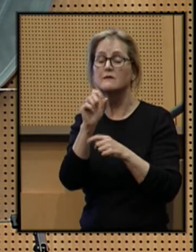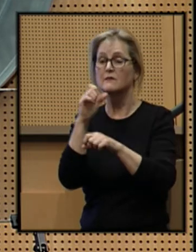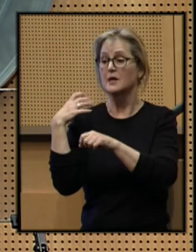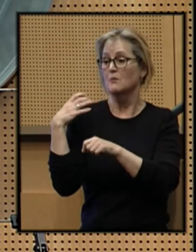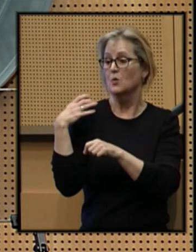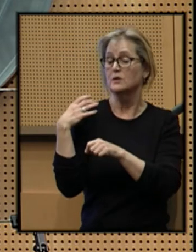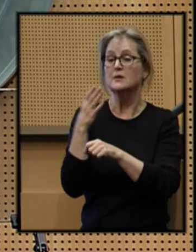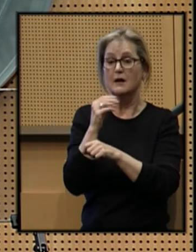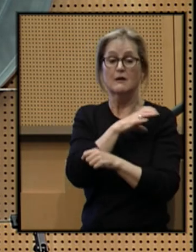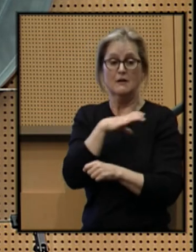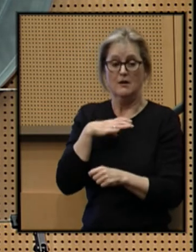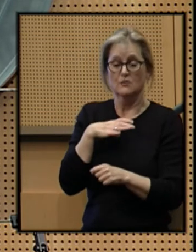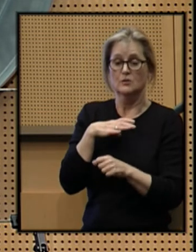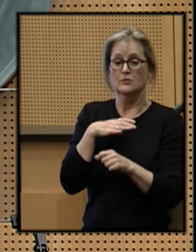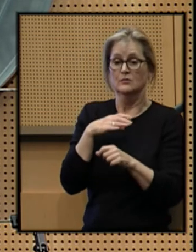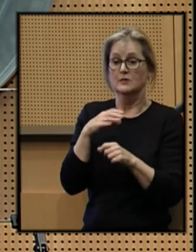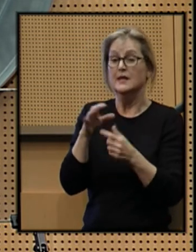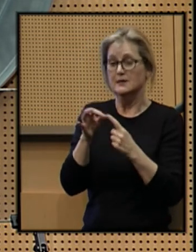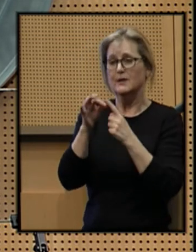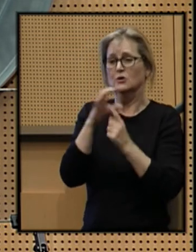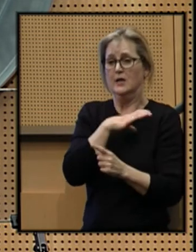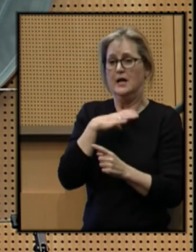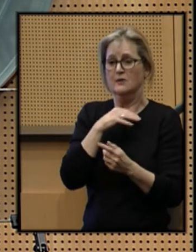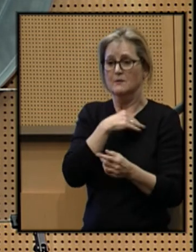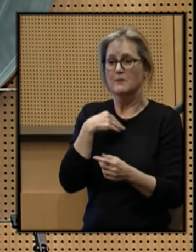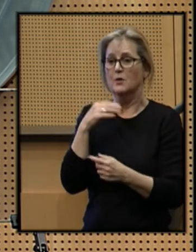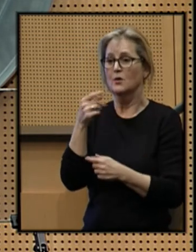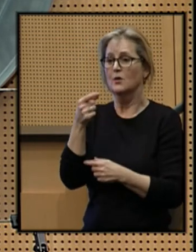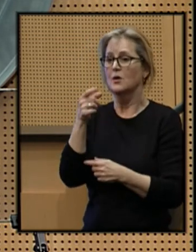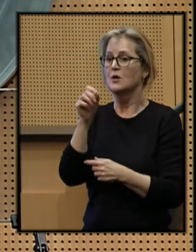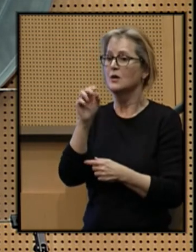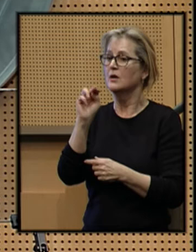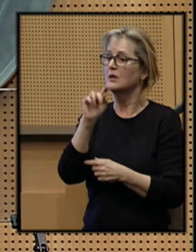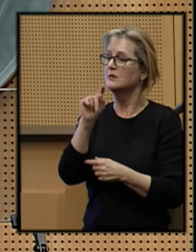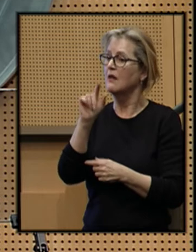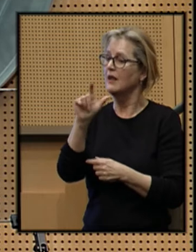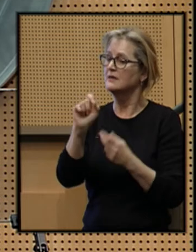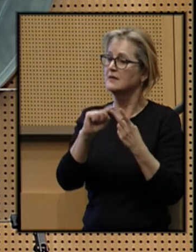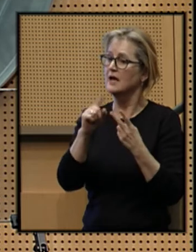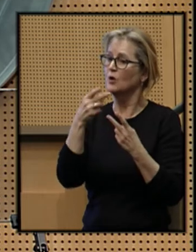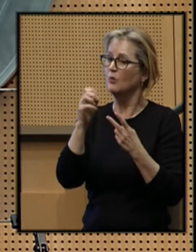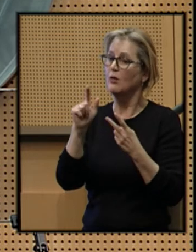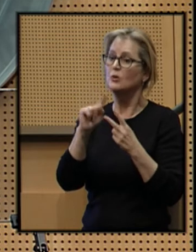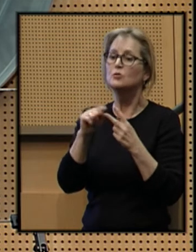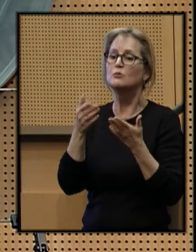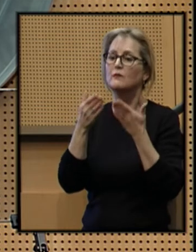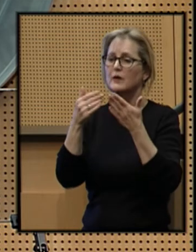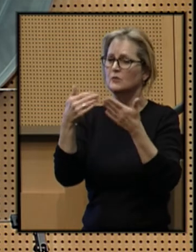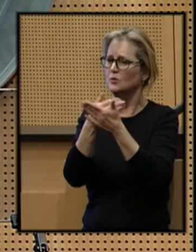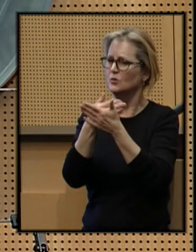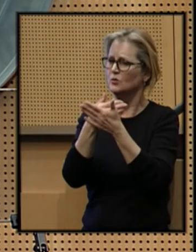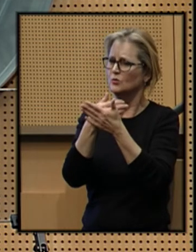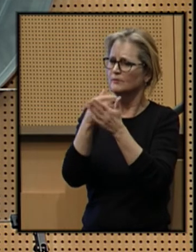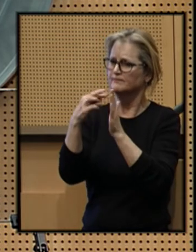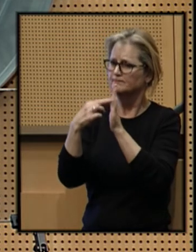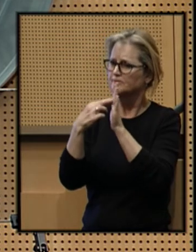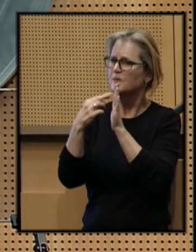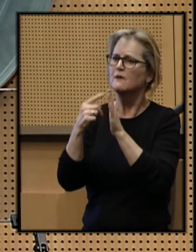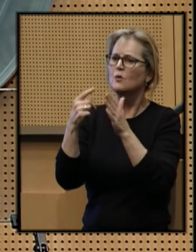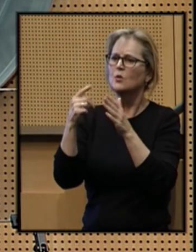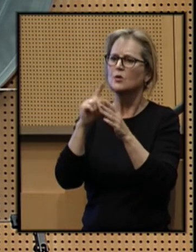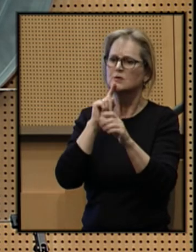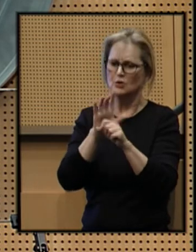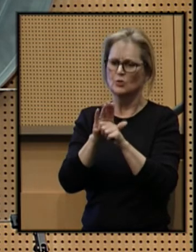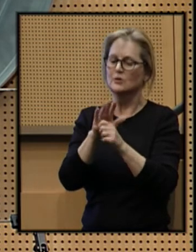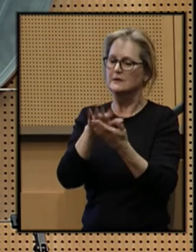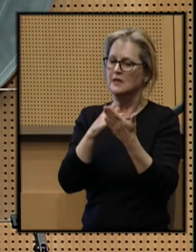and the council, especially council members Gonzalez and Herbold, to provide new guidelines for secure scheduling